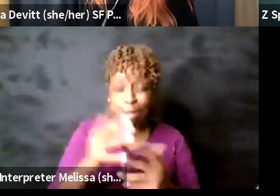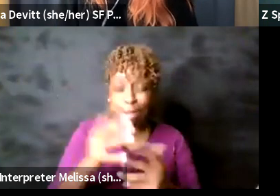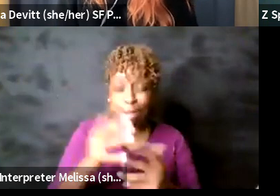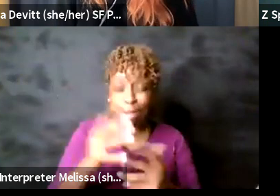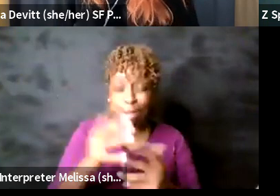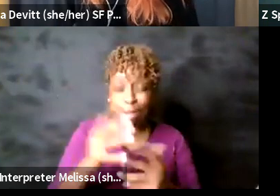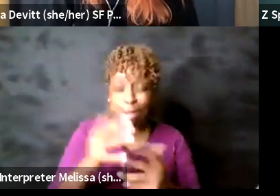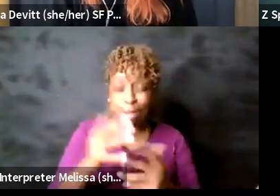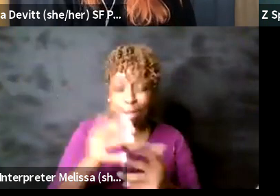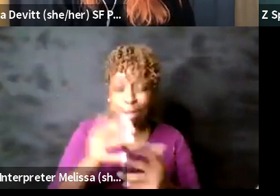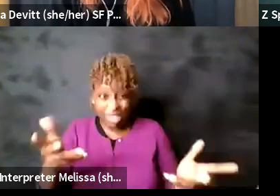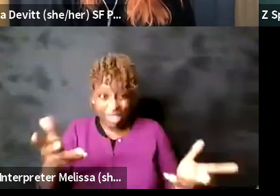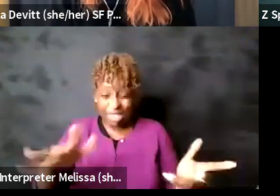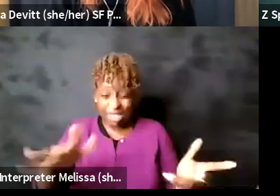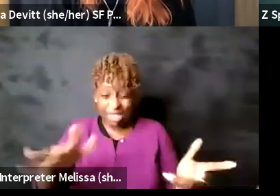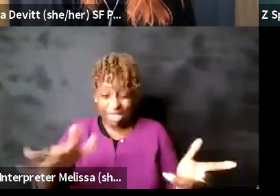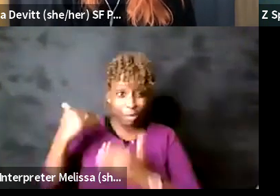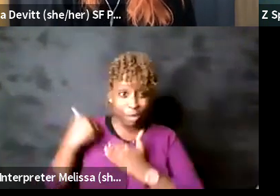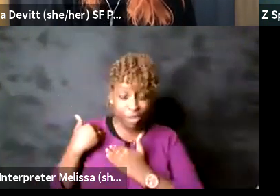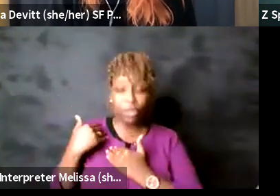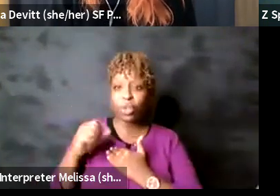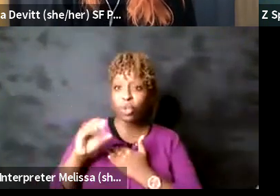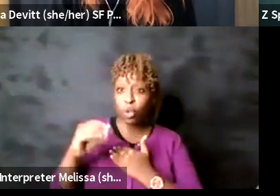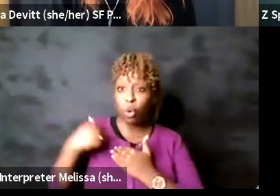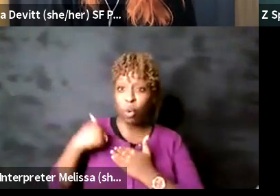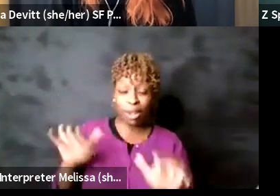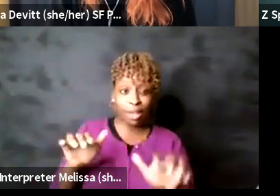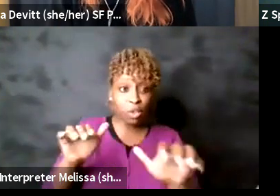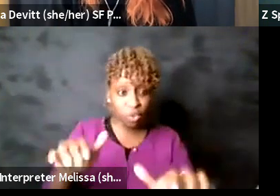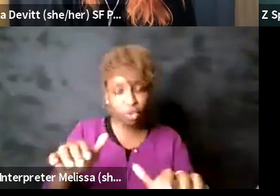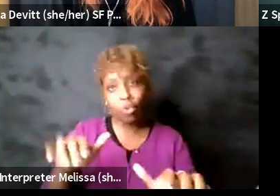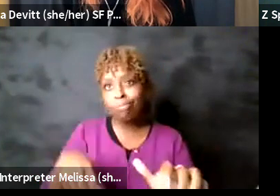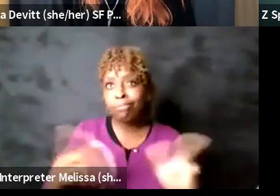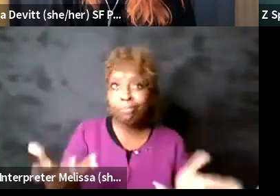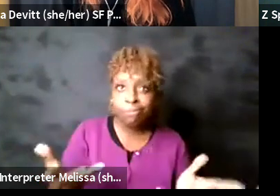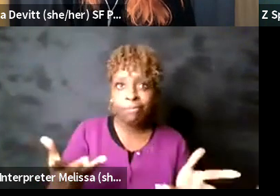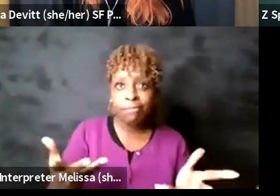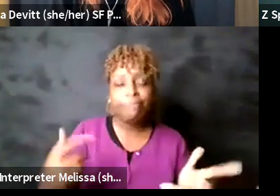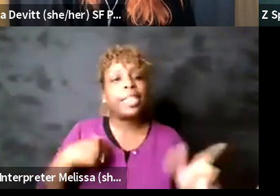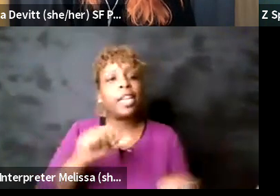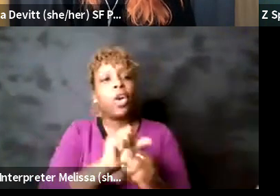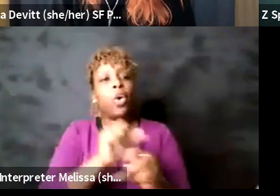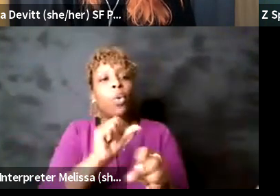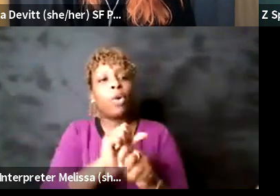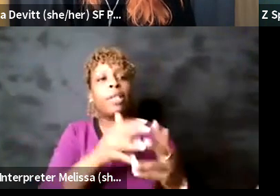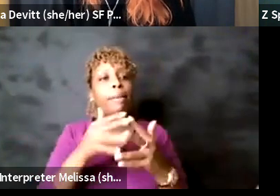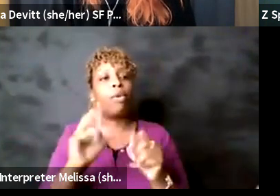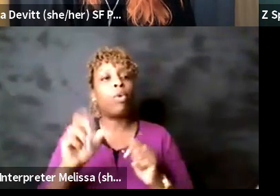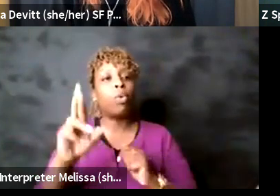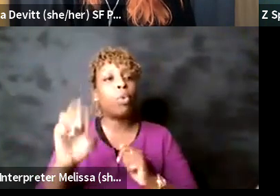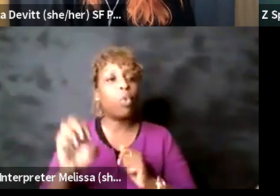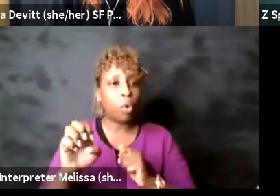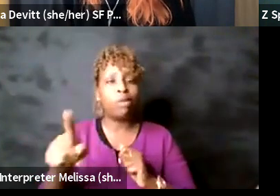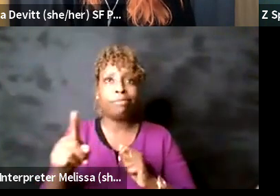do is based in a practice I worked in AmeriCorps doing a lot of mediation and um behavior management